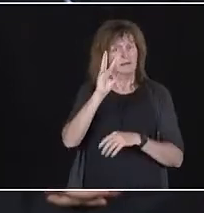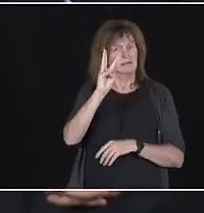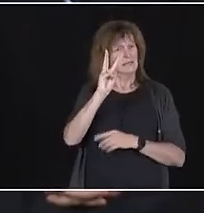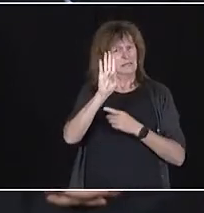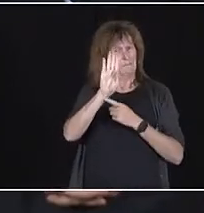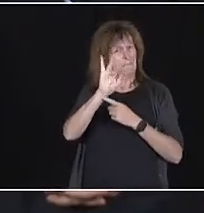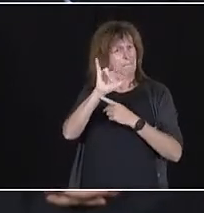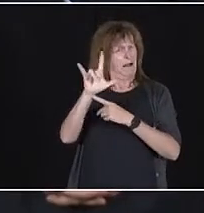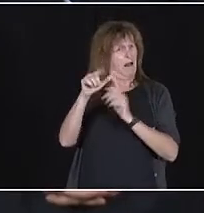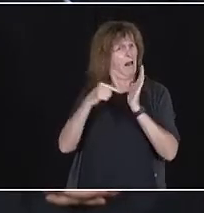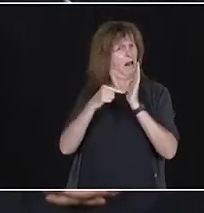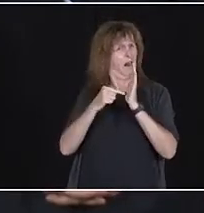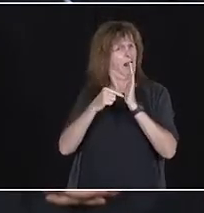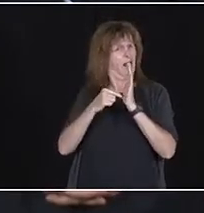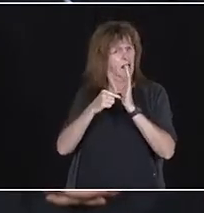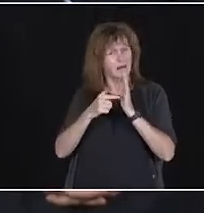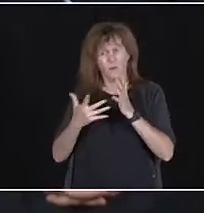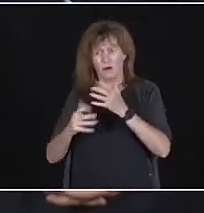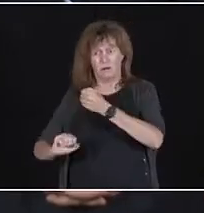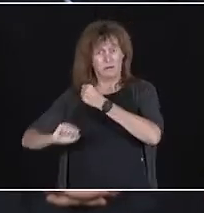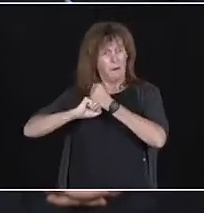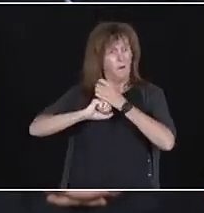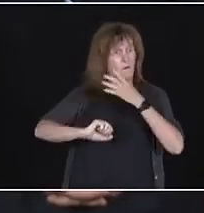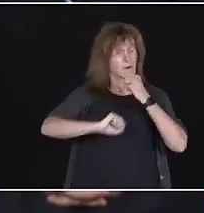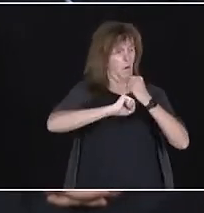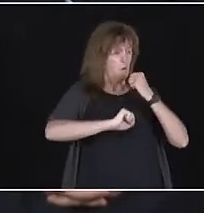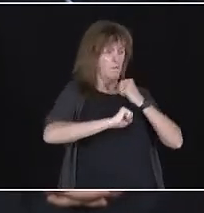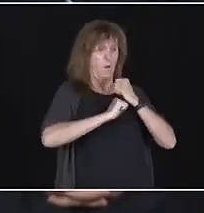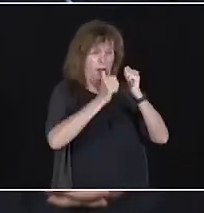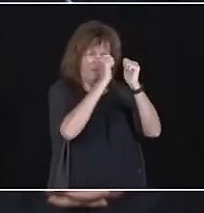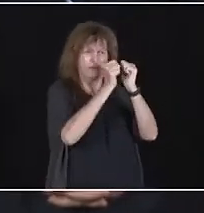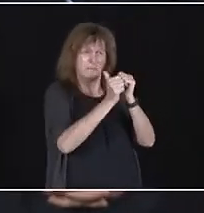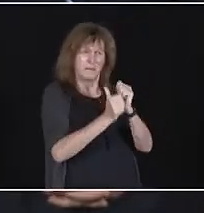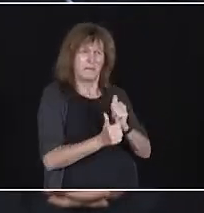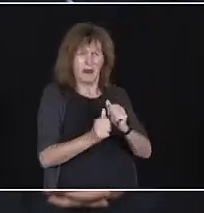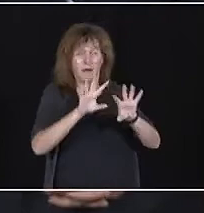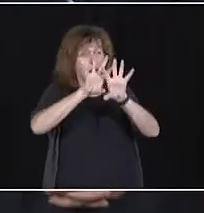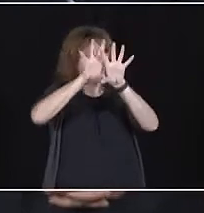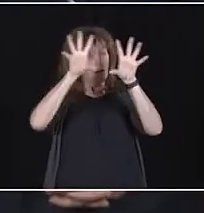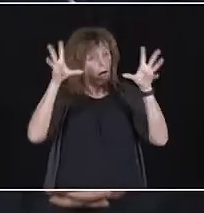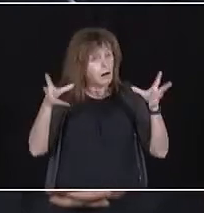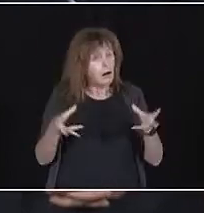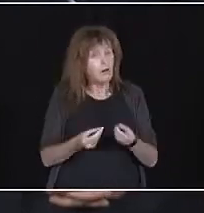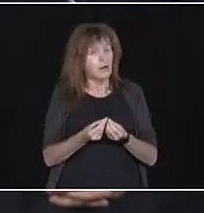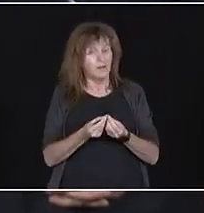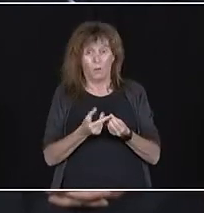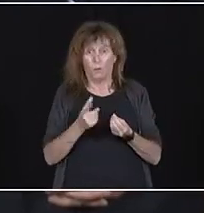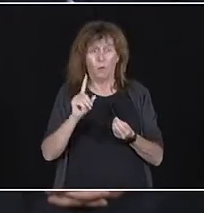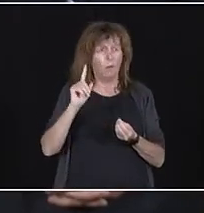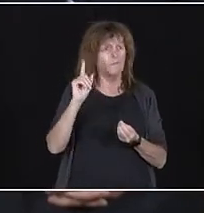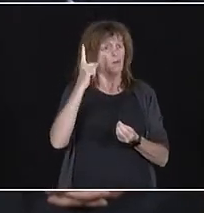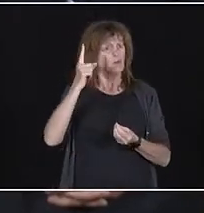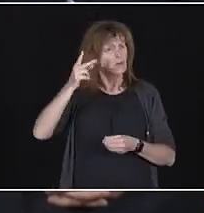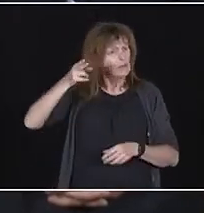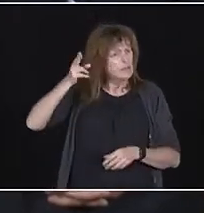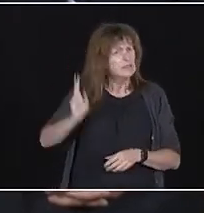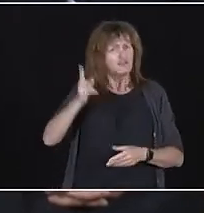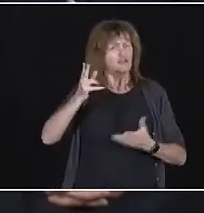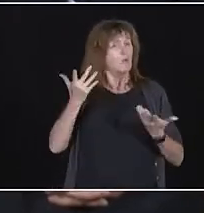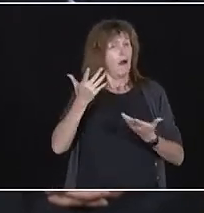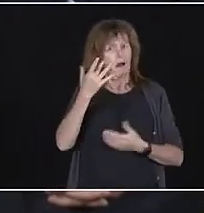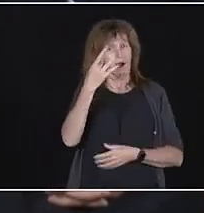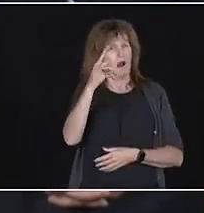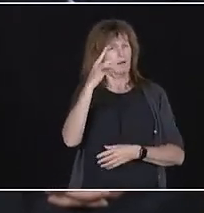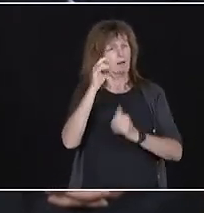from every political party. In total, our government passed a historic 18 pieces of legislation during this critical